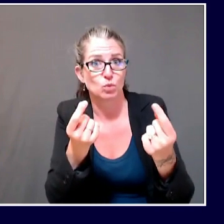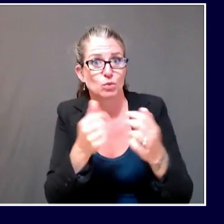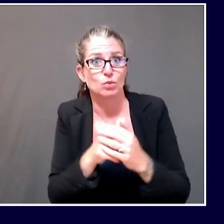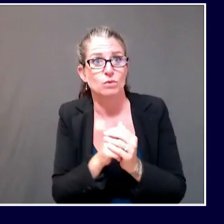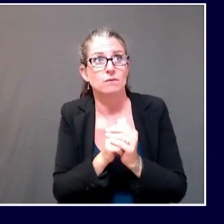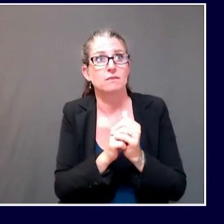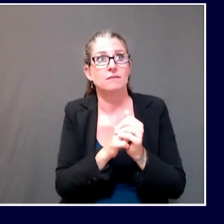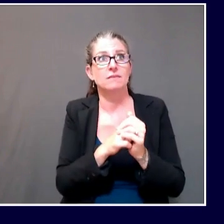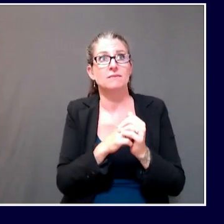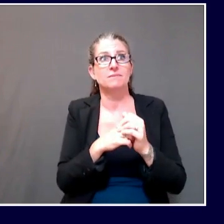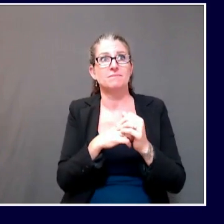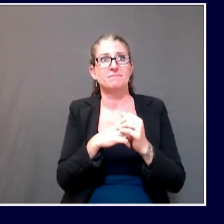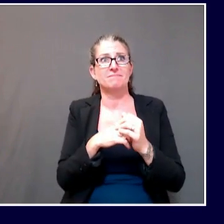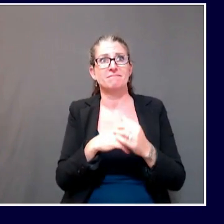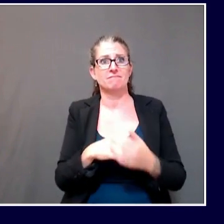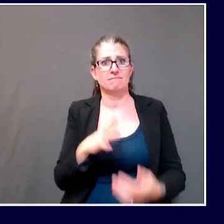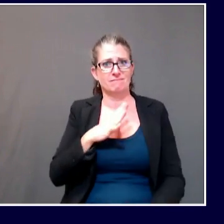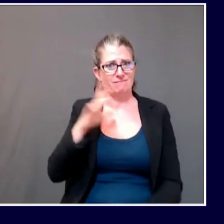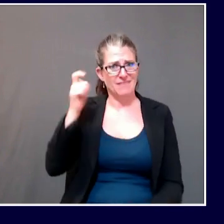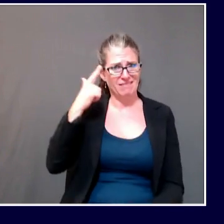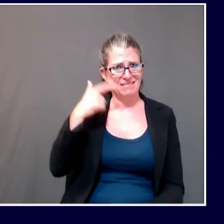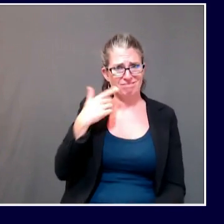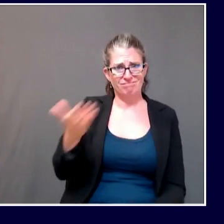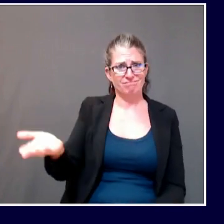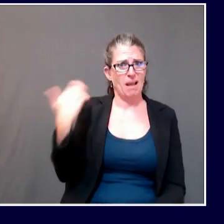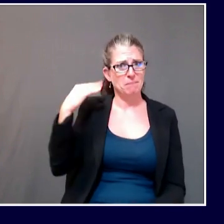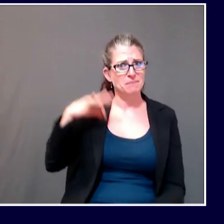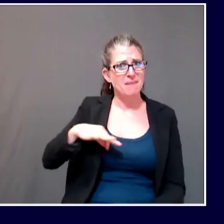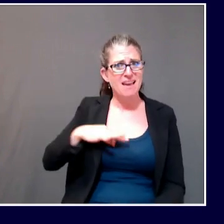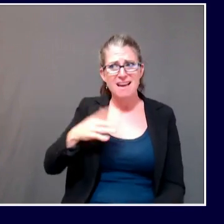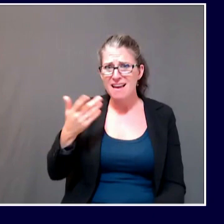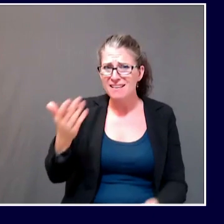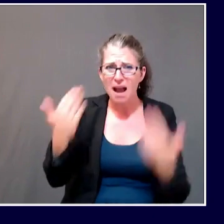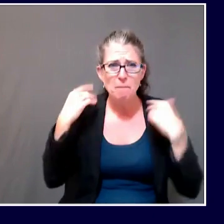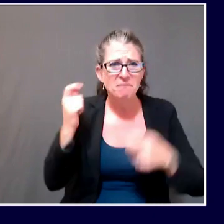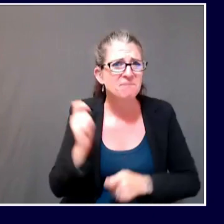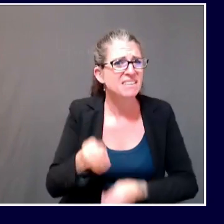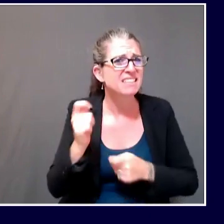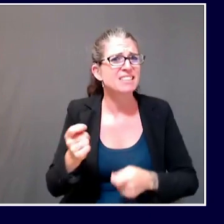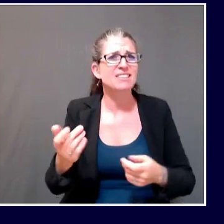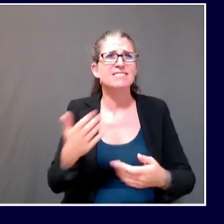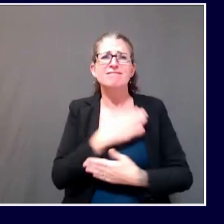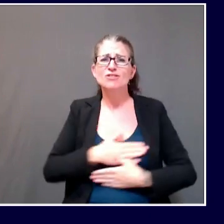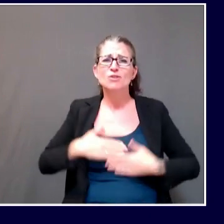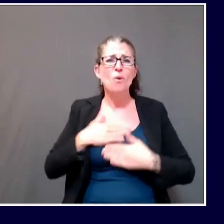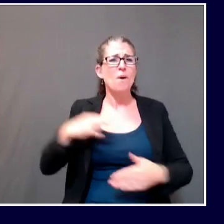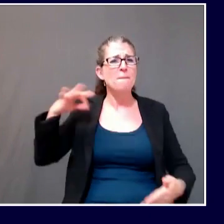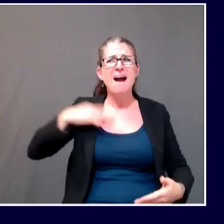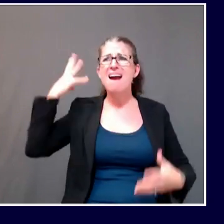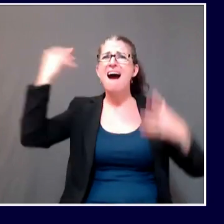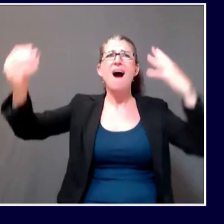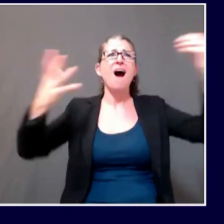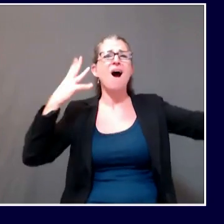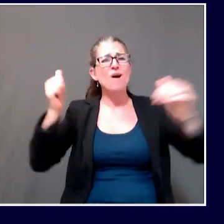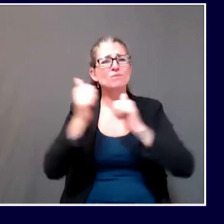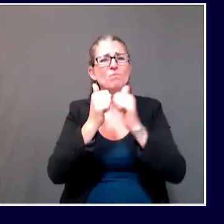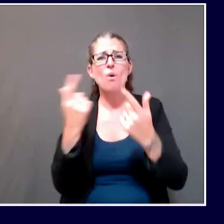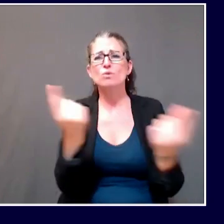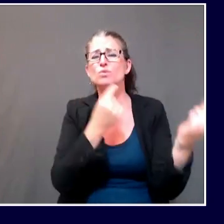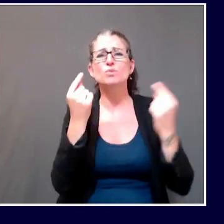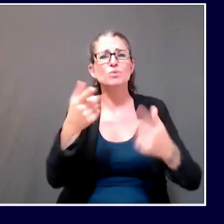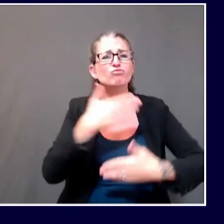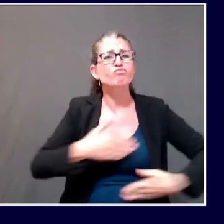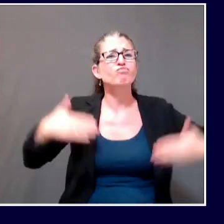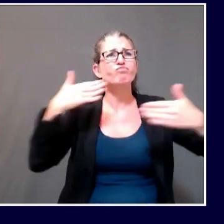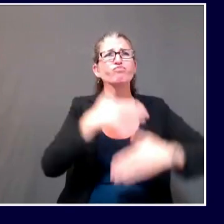hunt and fish and enjoy our wonderful sporting camps way out in the woods. And we still have